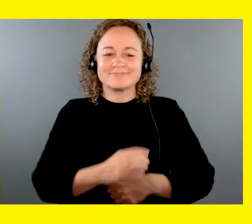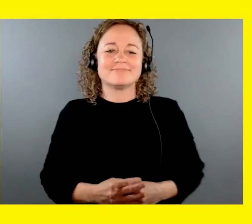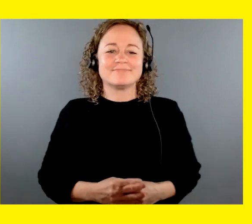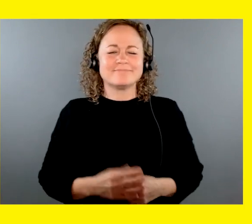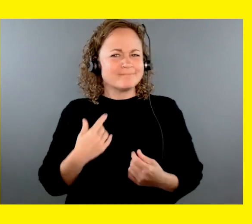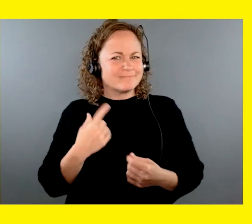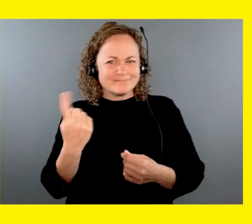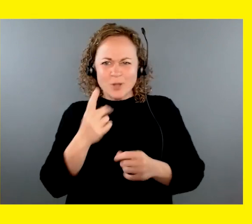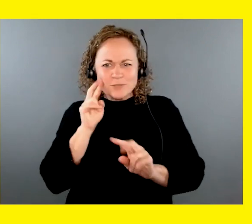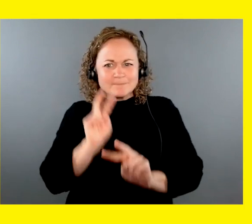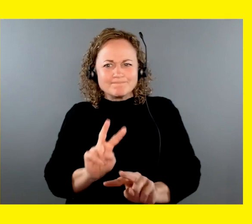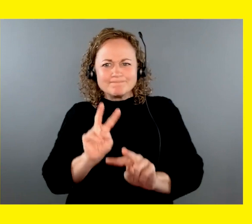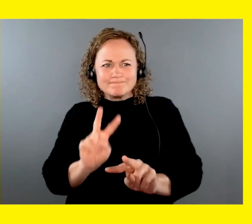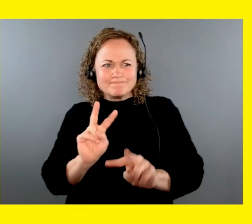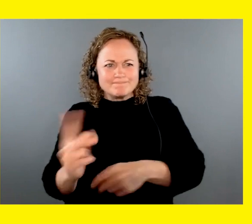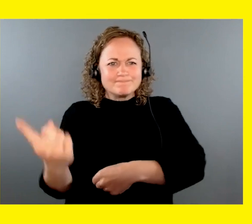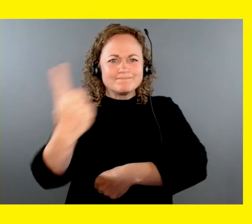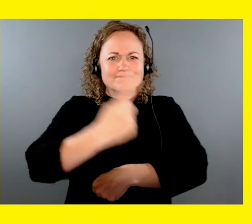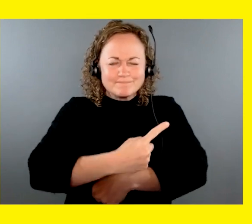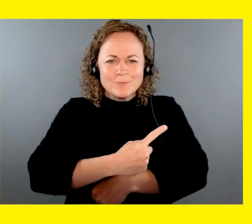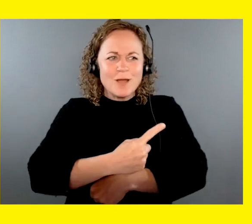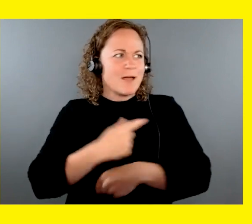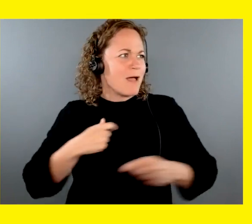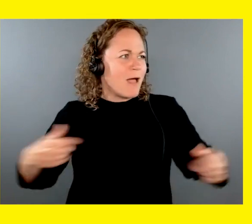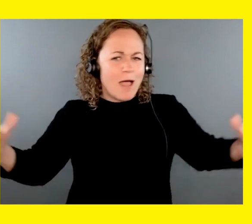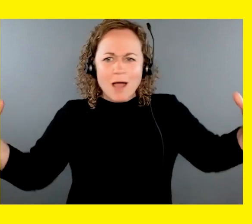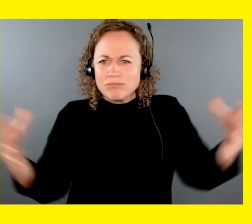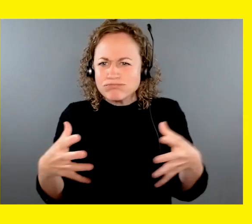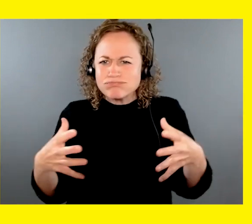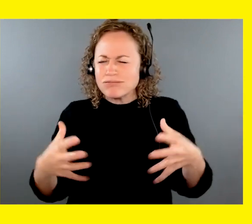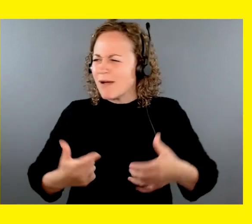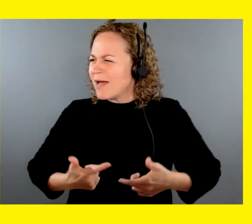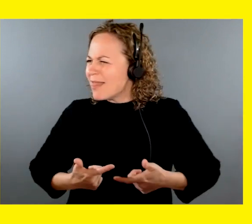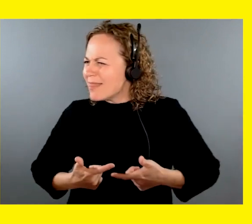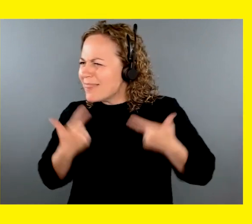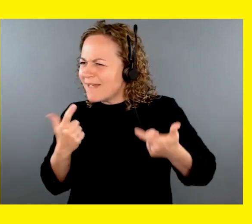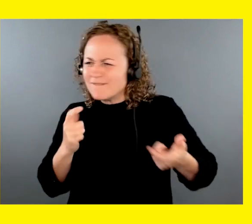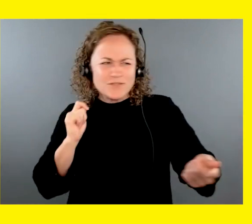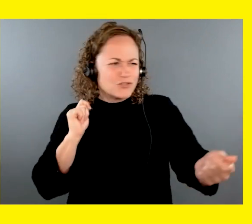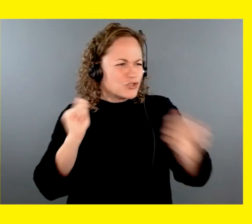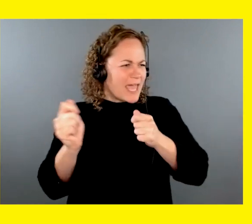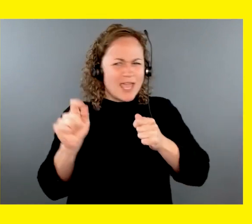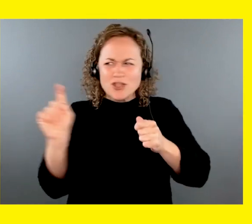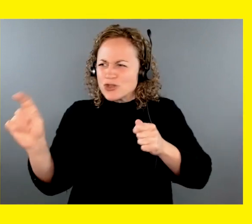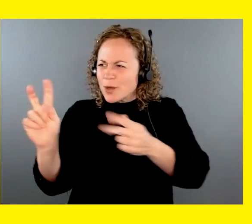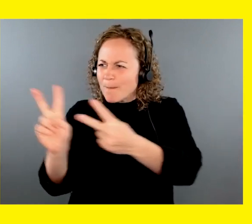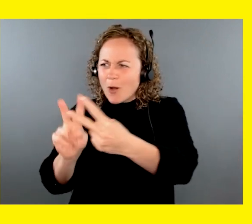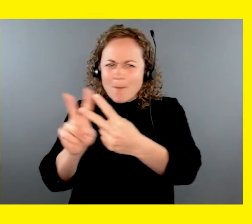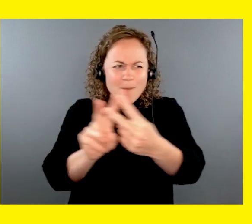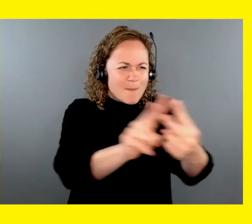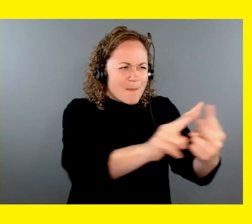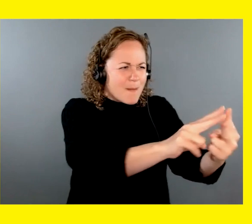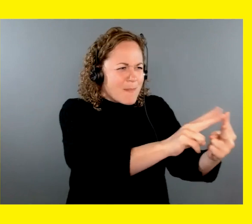I always look forward to this day because I know it means we're coming together to celebrate life-changing partnerships from coast to coast to coast.